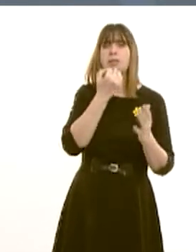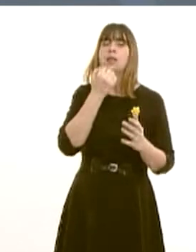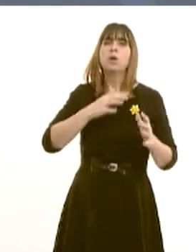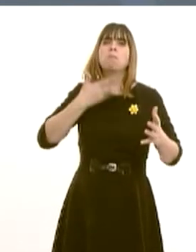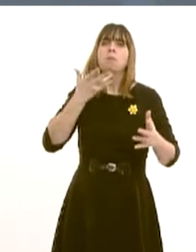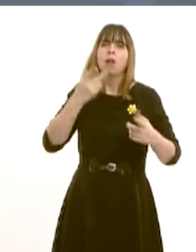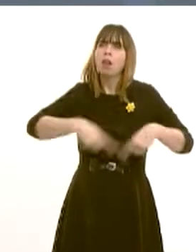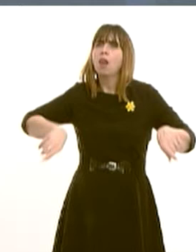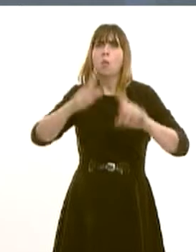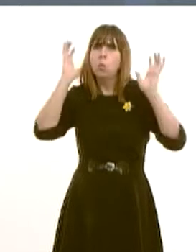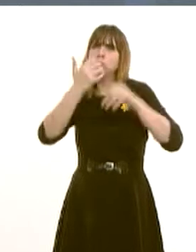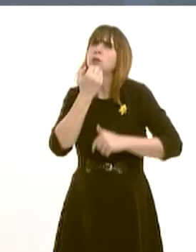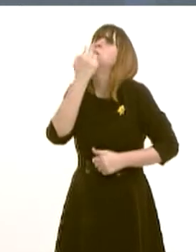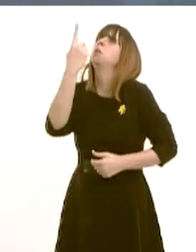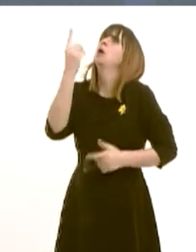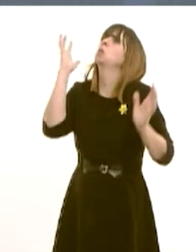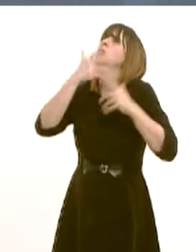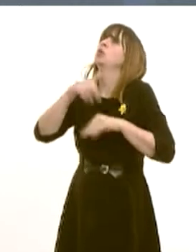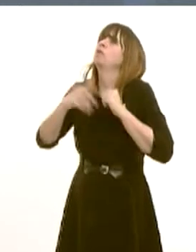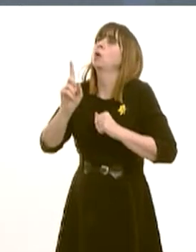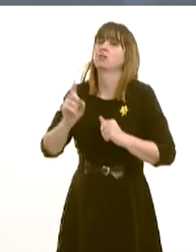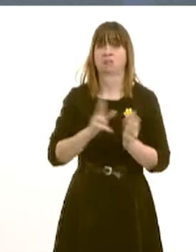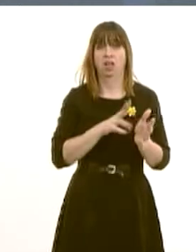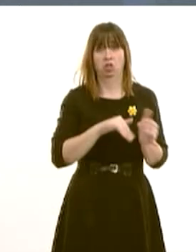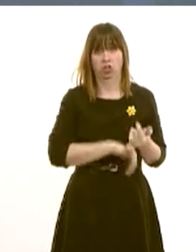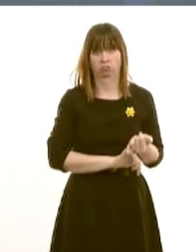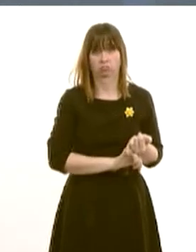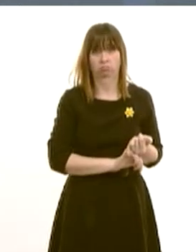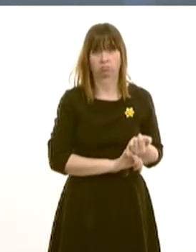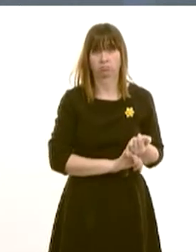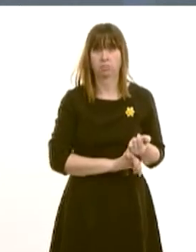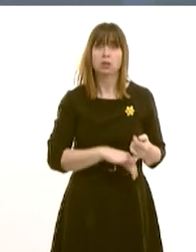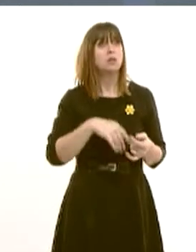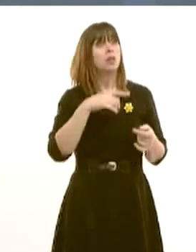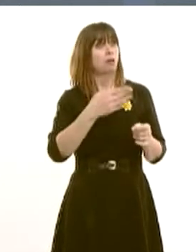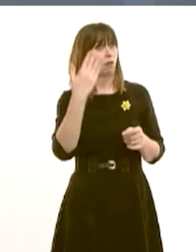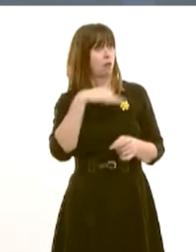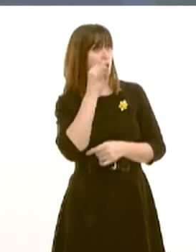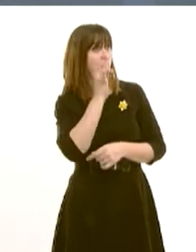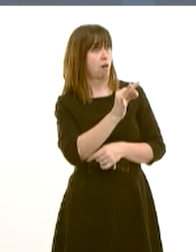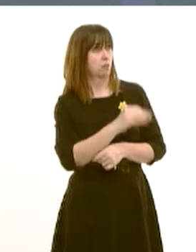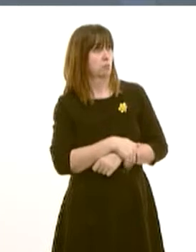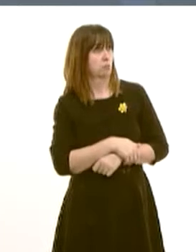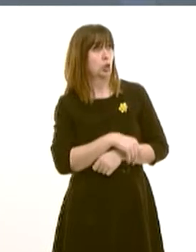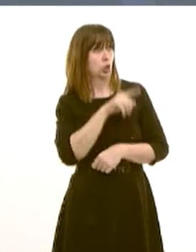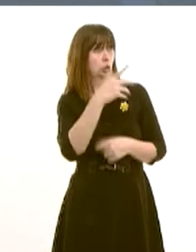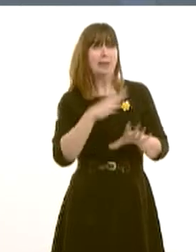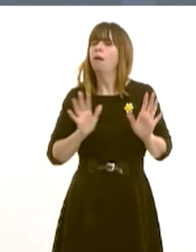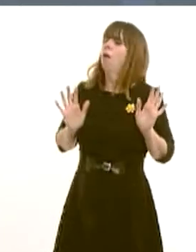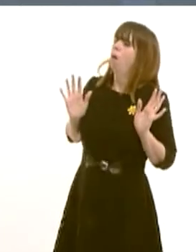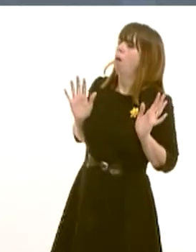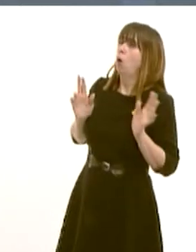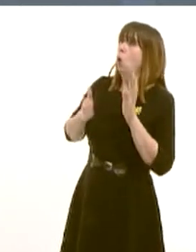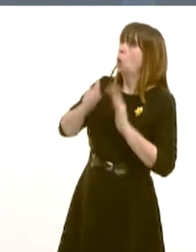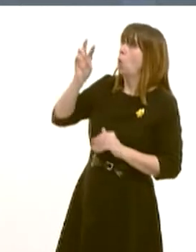of four people in Wales. Now, last week in questions, you said that you were not aware of any patients suffering due to a lack of GPs in